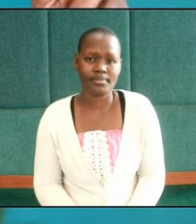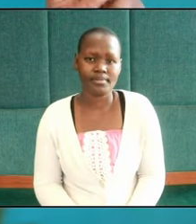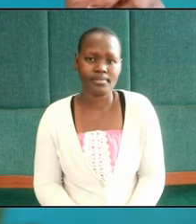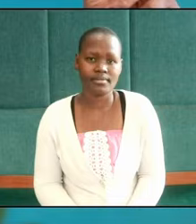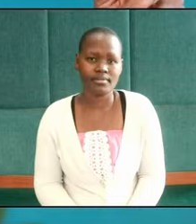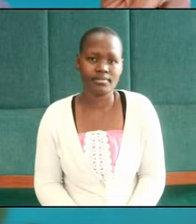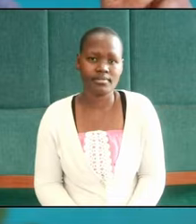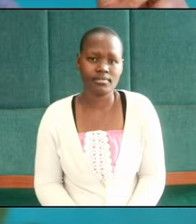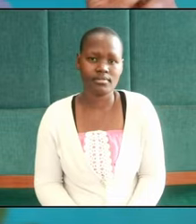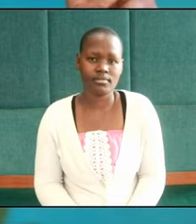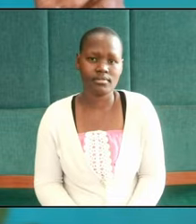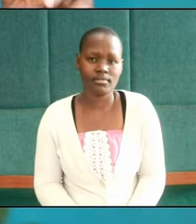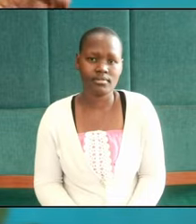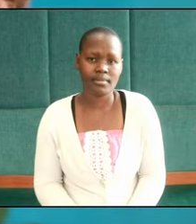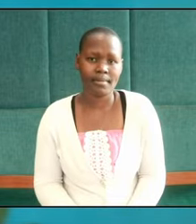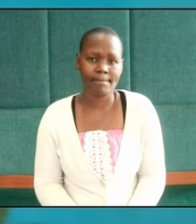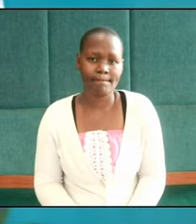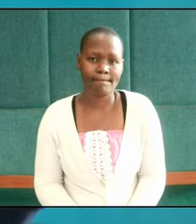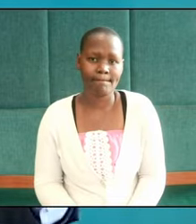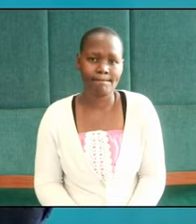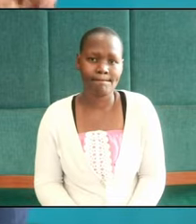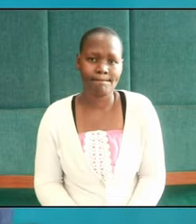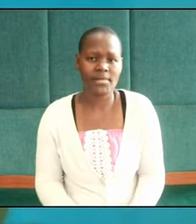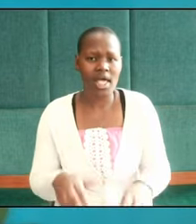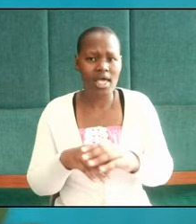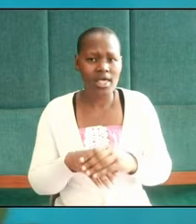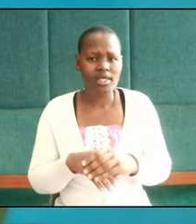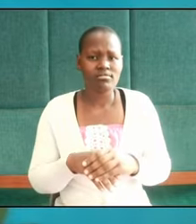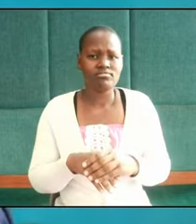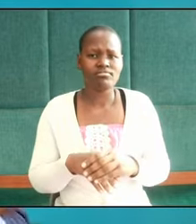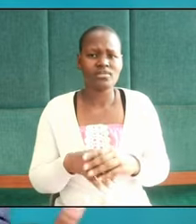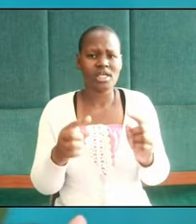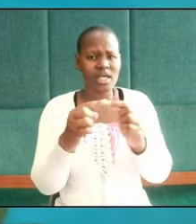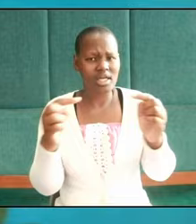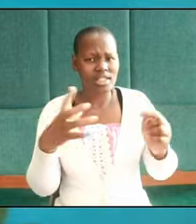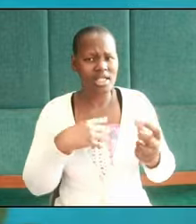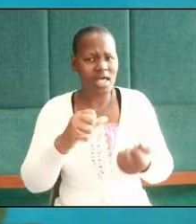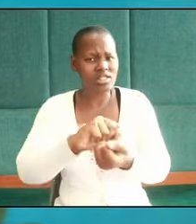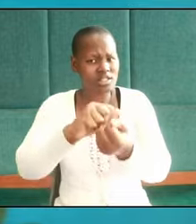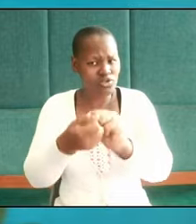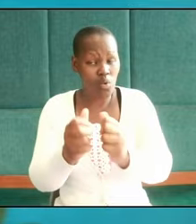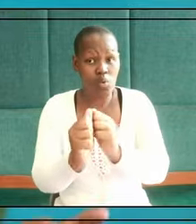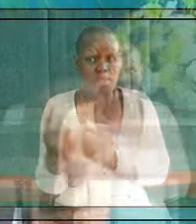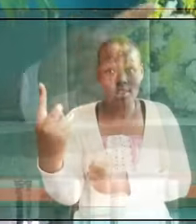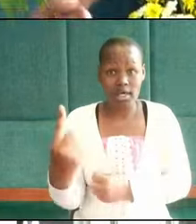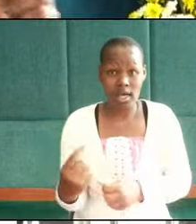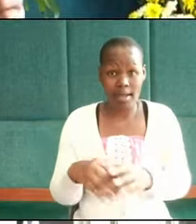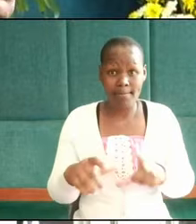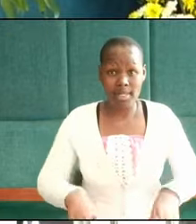Yet, in this crisis and the transitions that come in life,